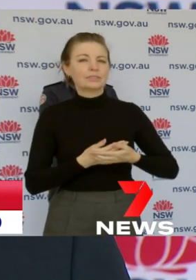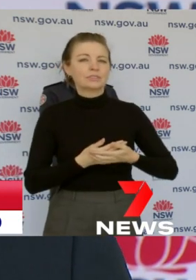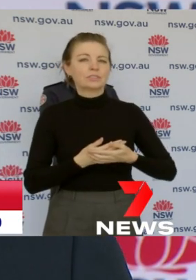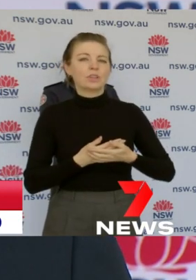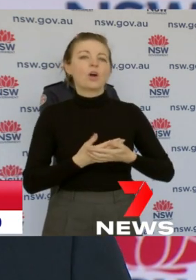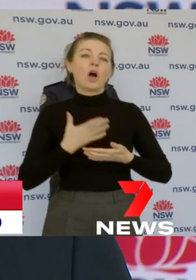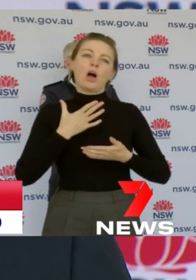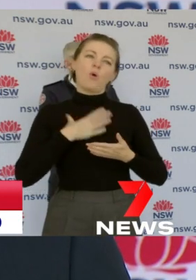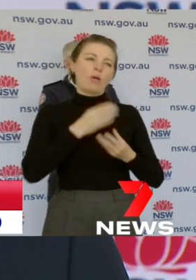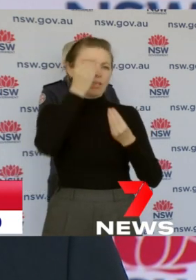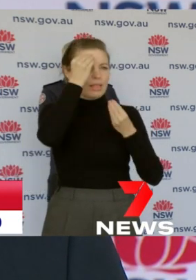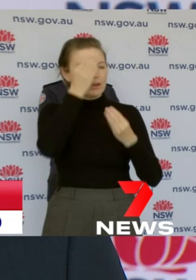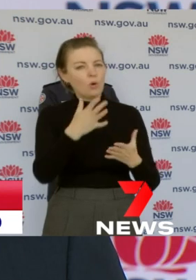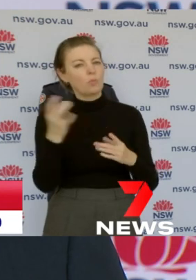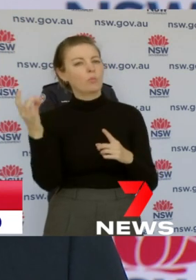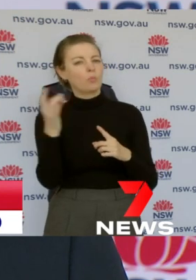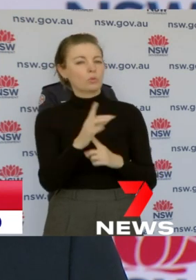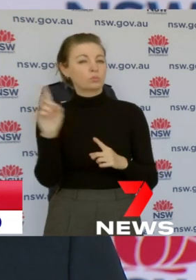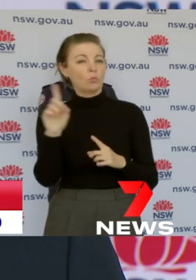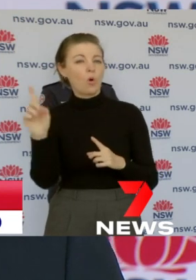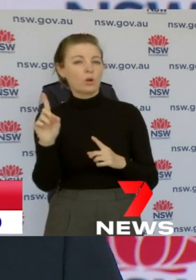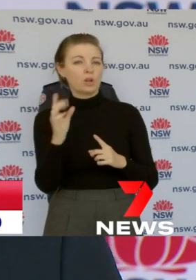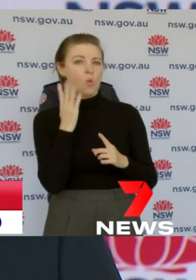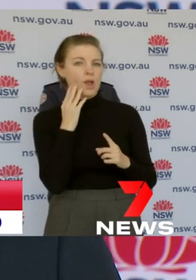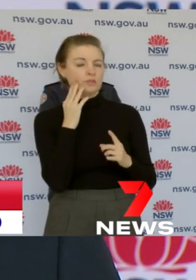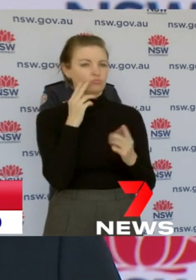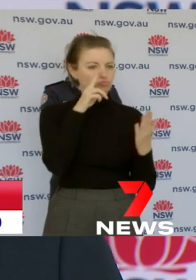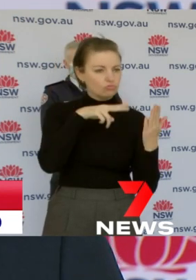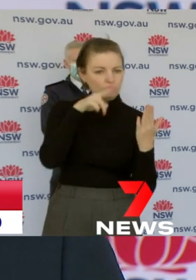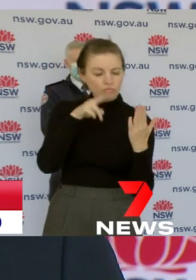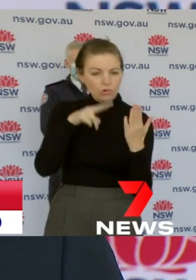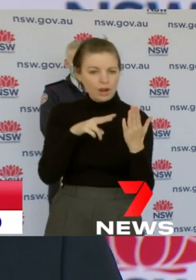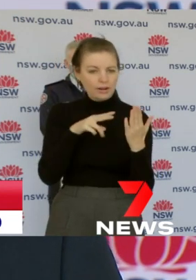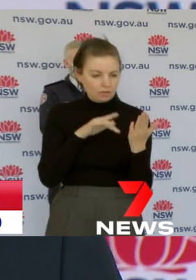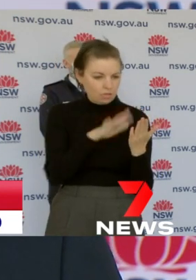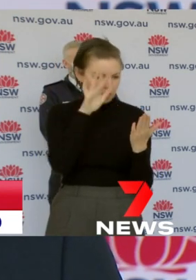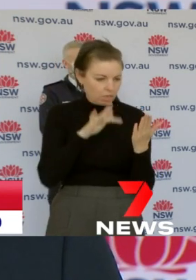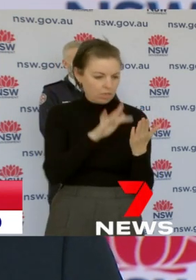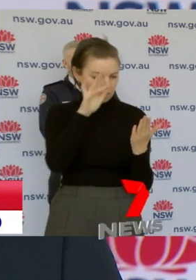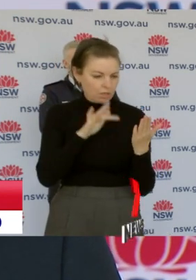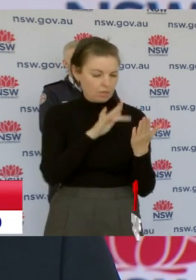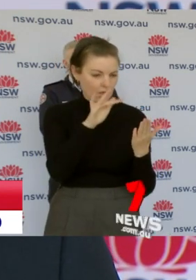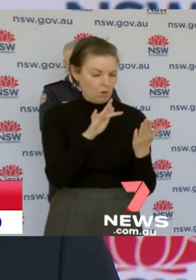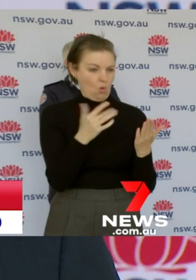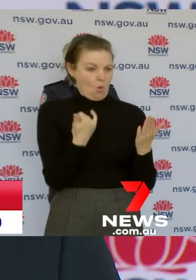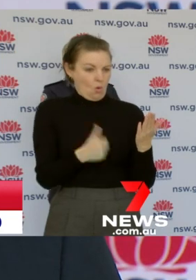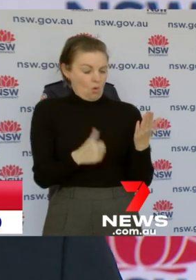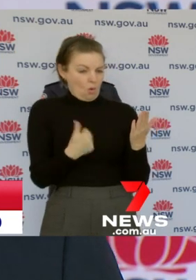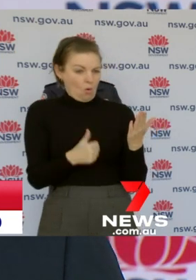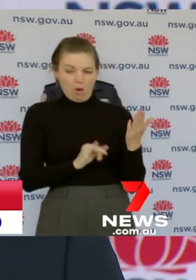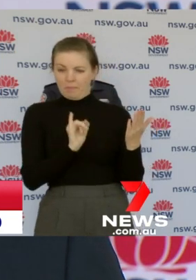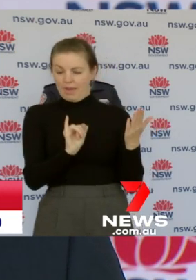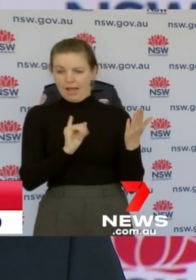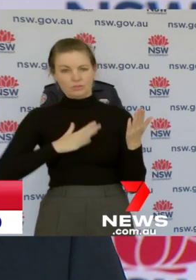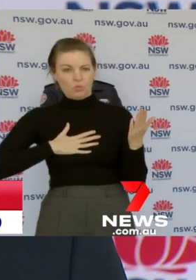media, don't believe what's on some of these sites that indicate that the vaccines will cause any